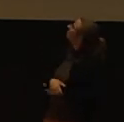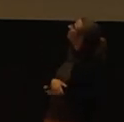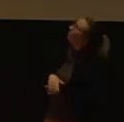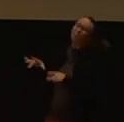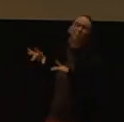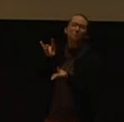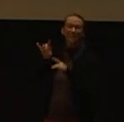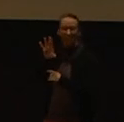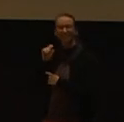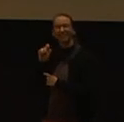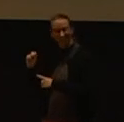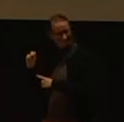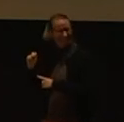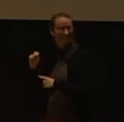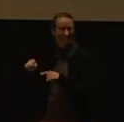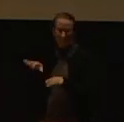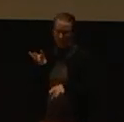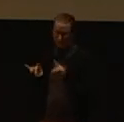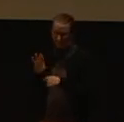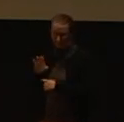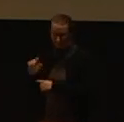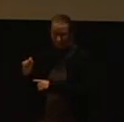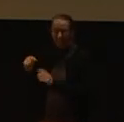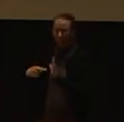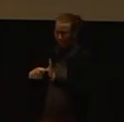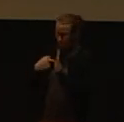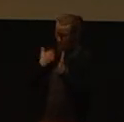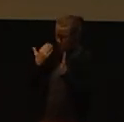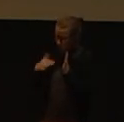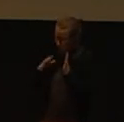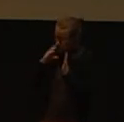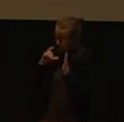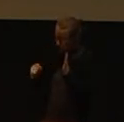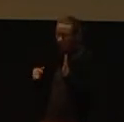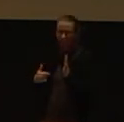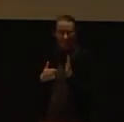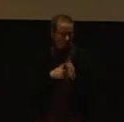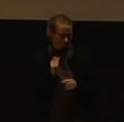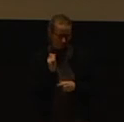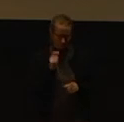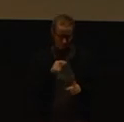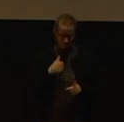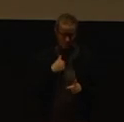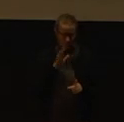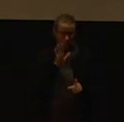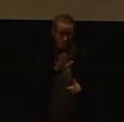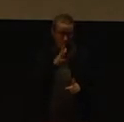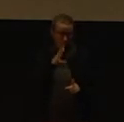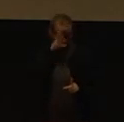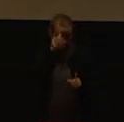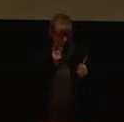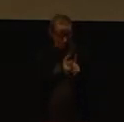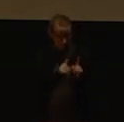So she showed me this beautiful pic of her amazing family, and I asked, are you missing the irony of the fact that of the two of us, your grandparents